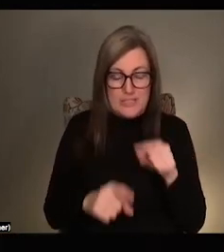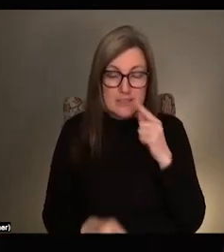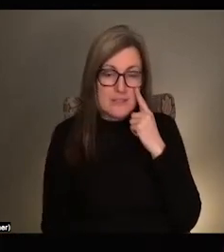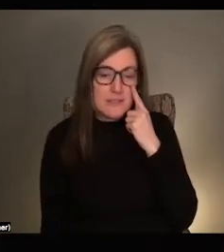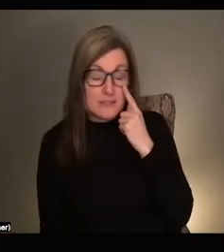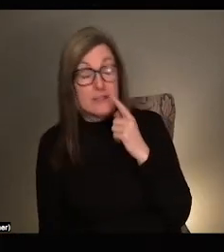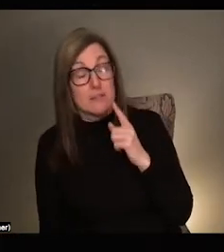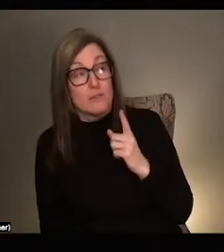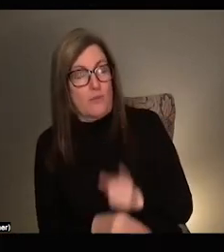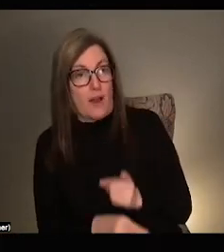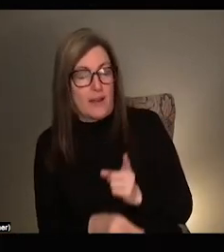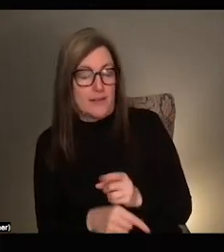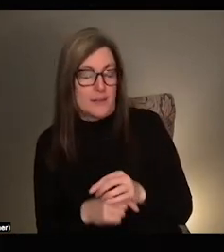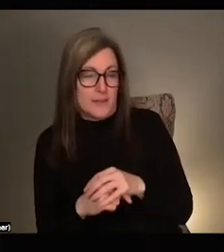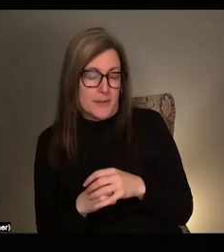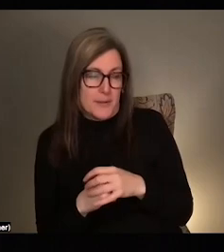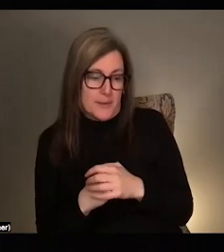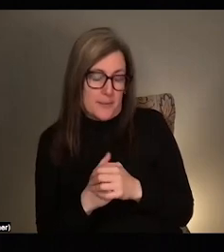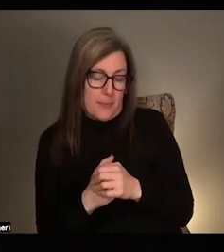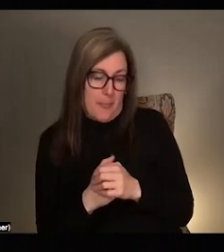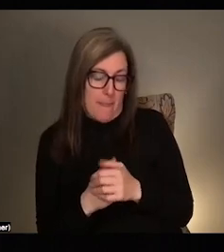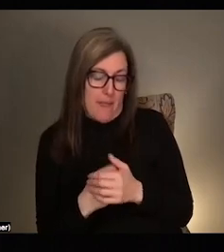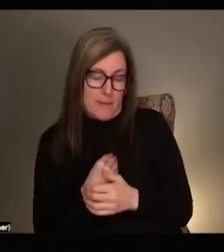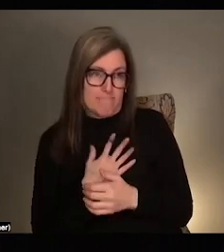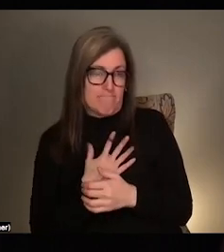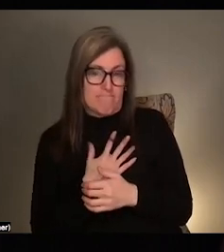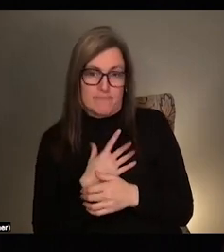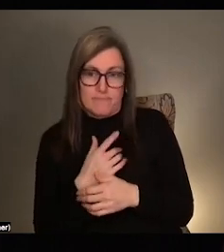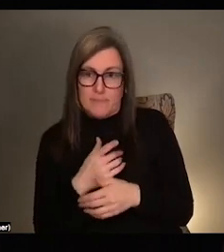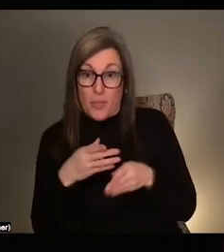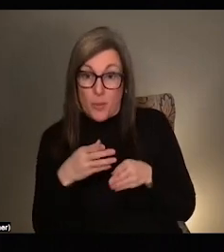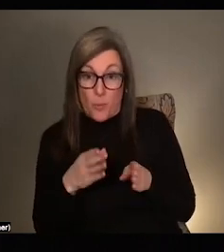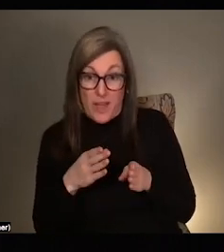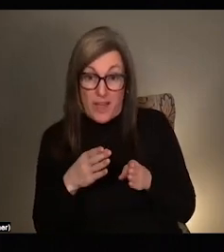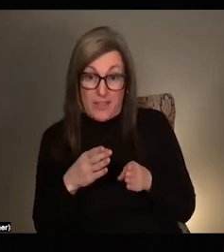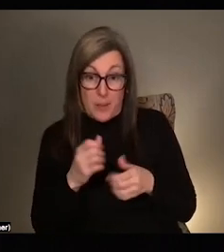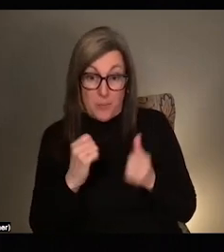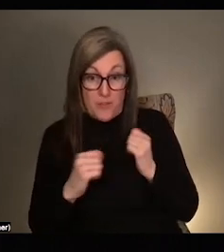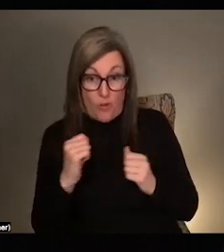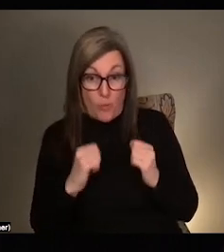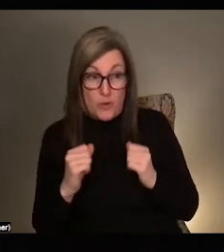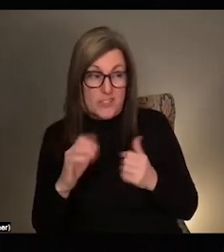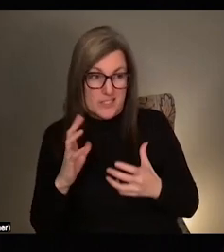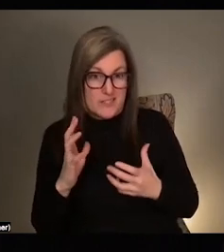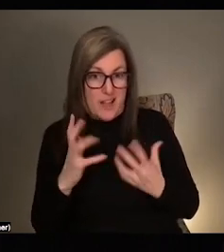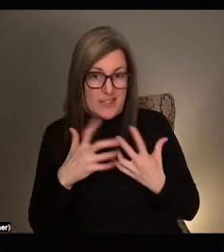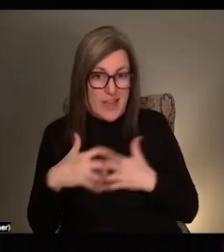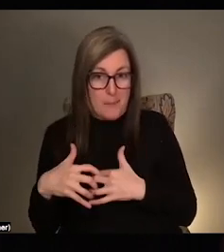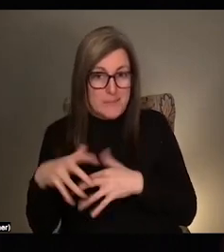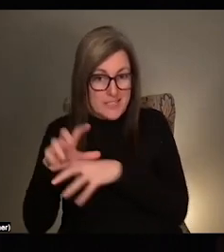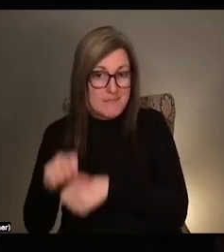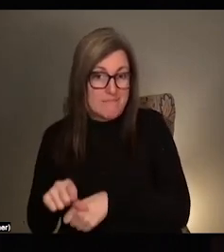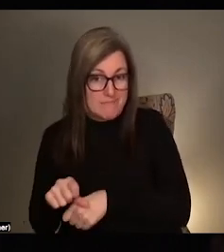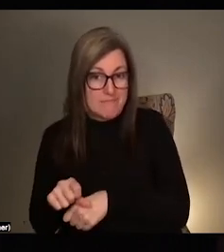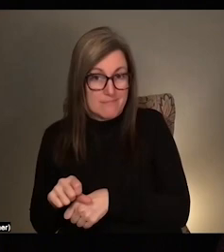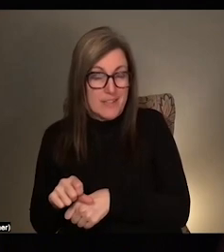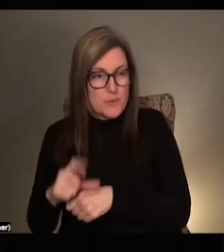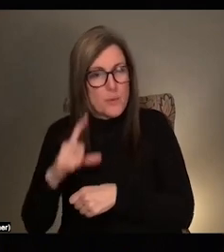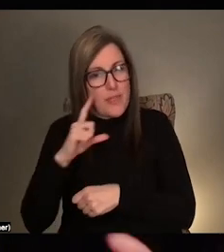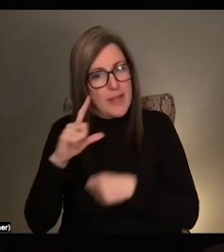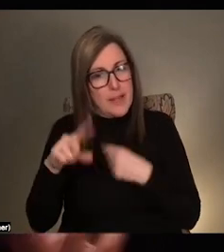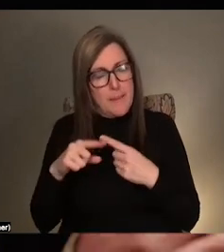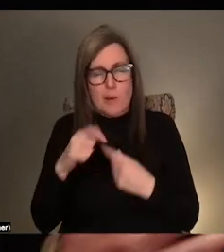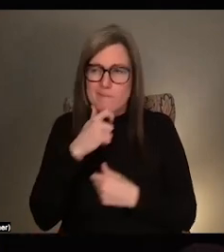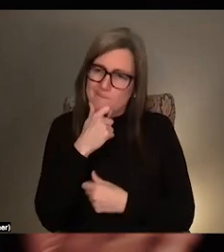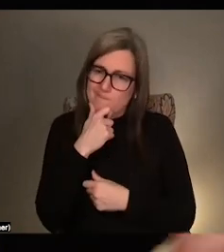moved by the way performers have adapted to this moment and like rethought liveness and performance when